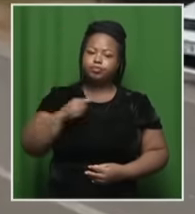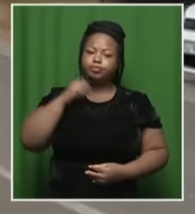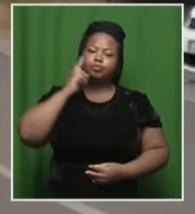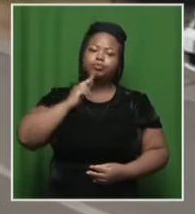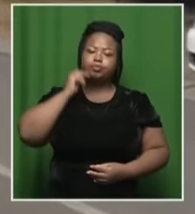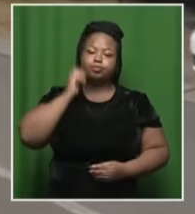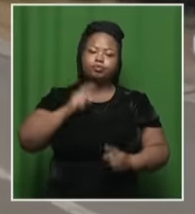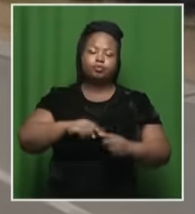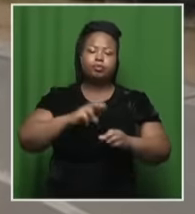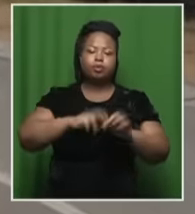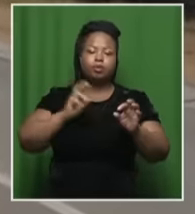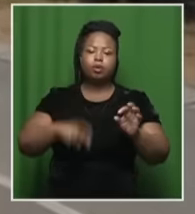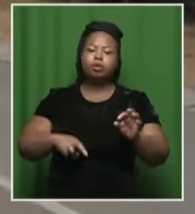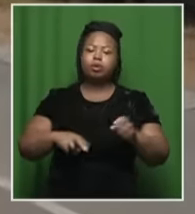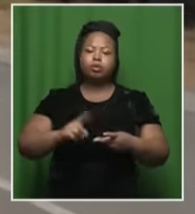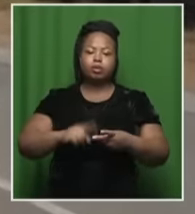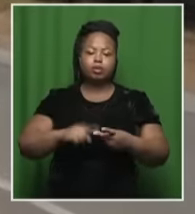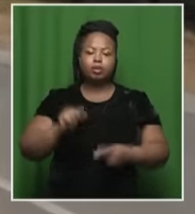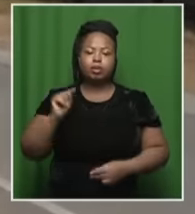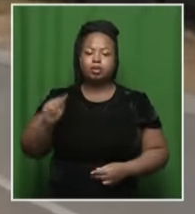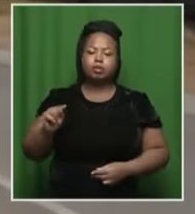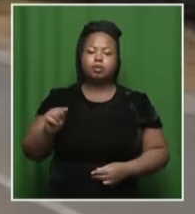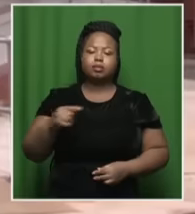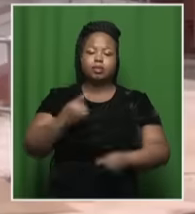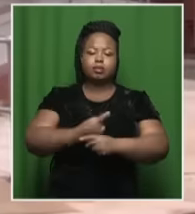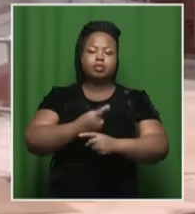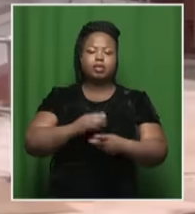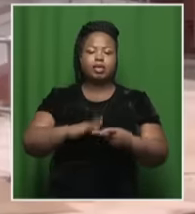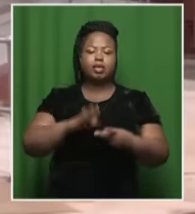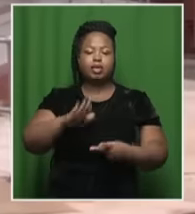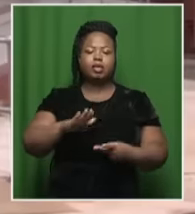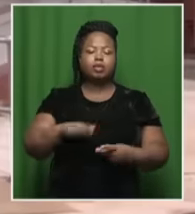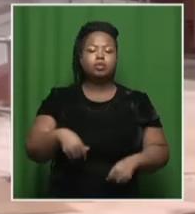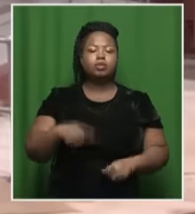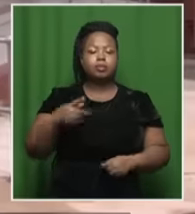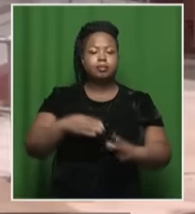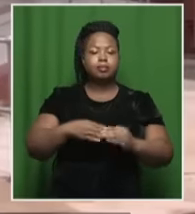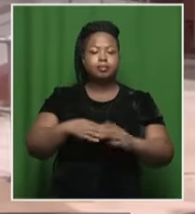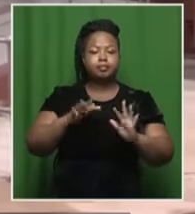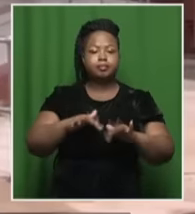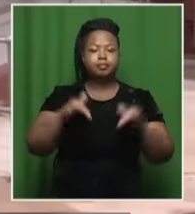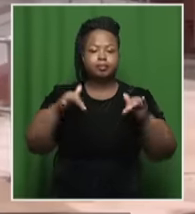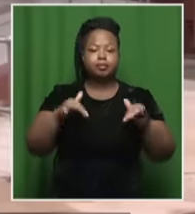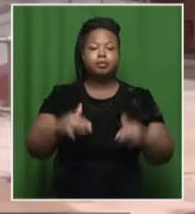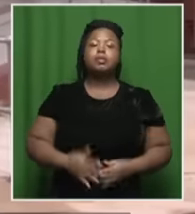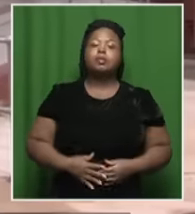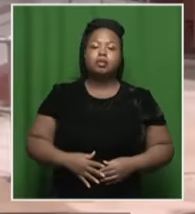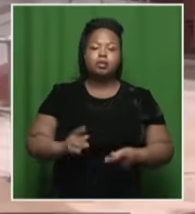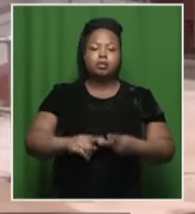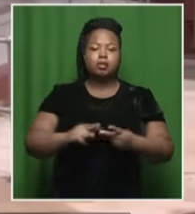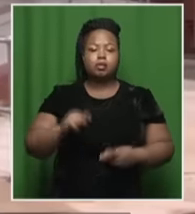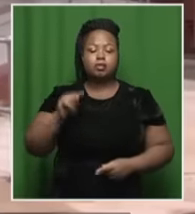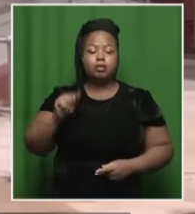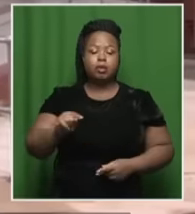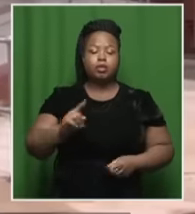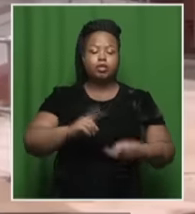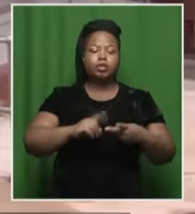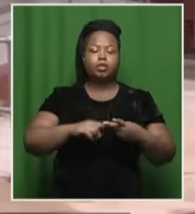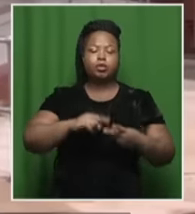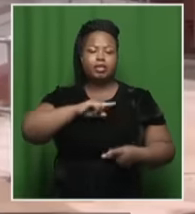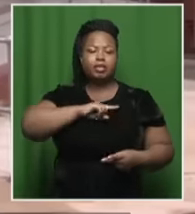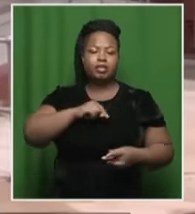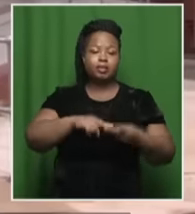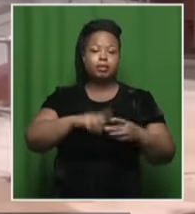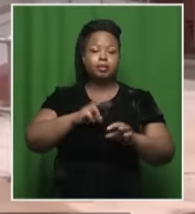Ngakula resigned yesterday as National Assembly Speaker and Member of Parliament. In her resignation letter, she said that the